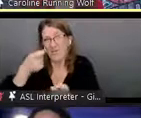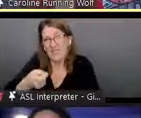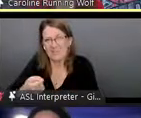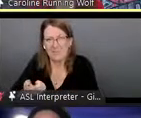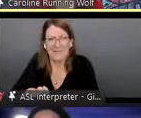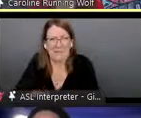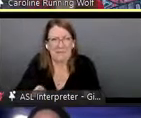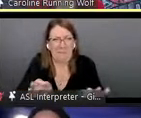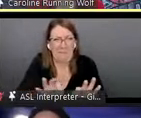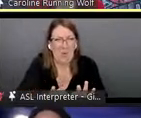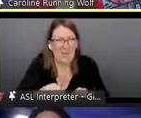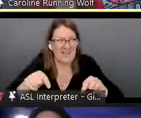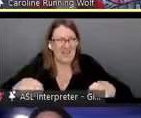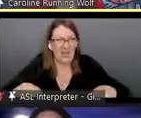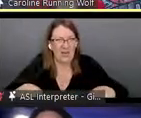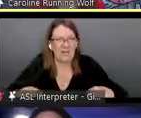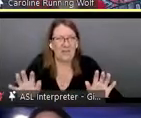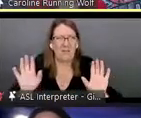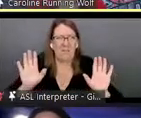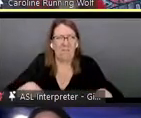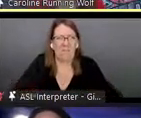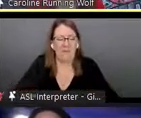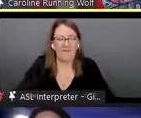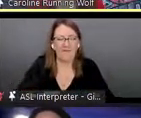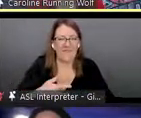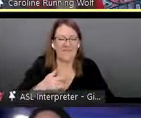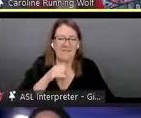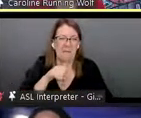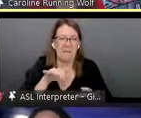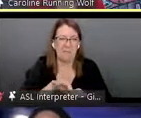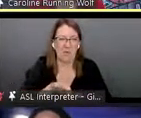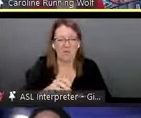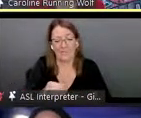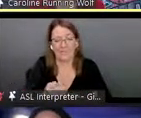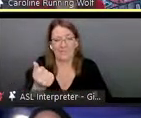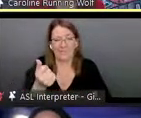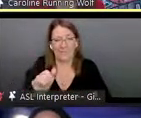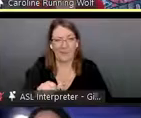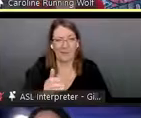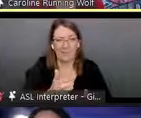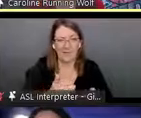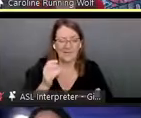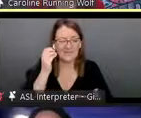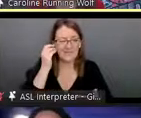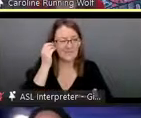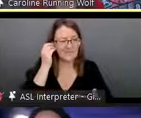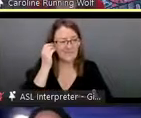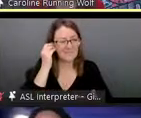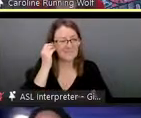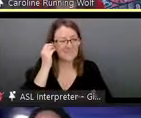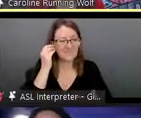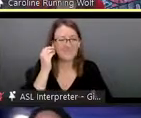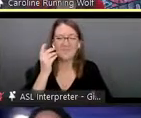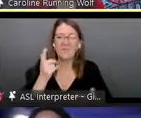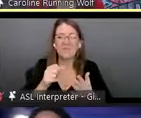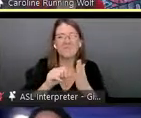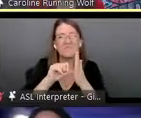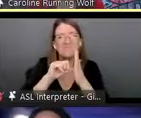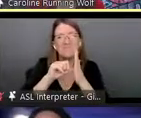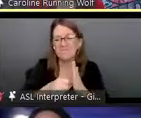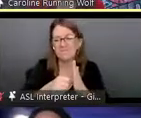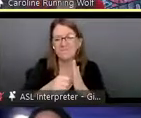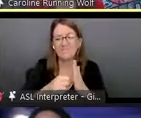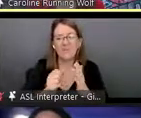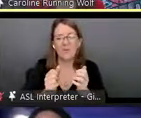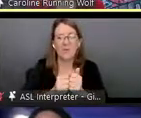uh so we just didn't fill that item um but something i just wanted to emphasize here with our